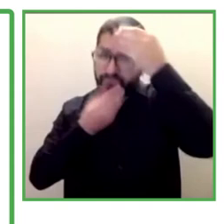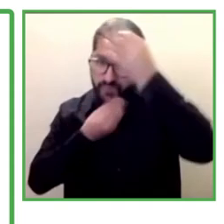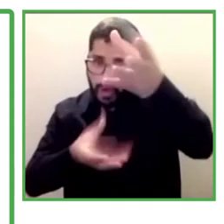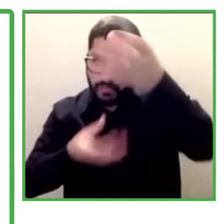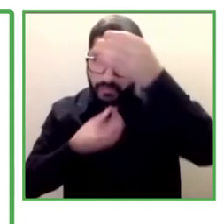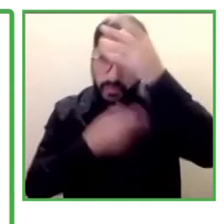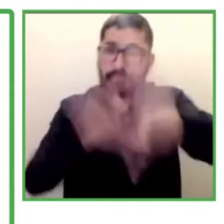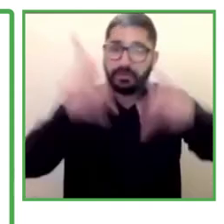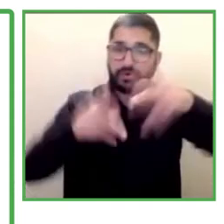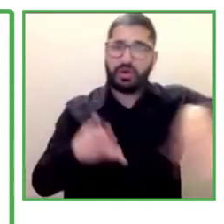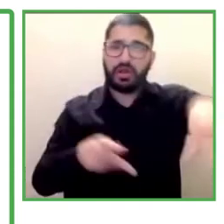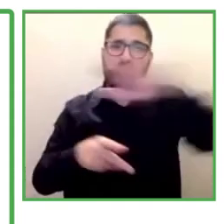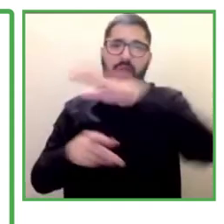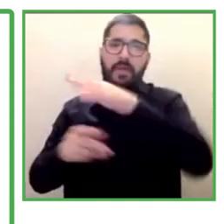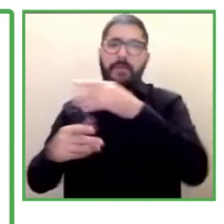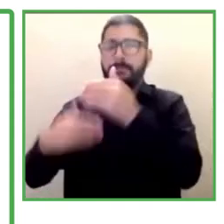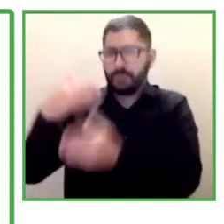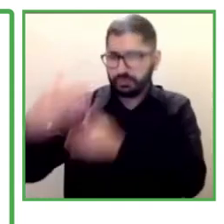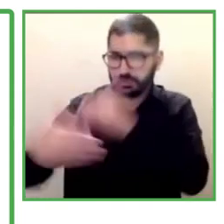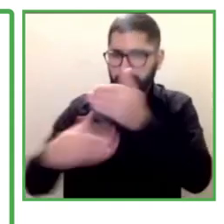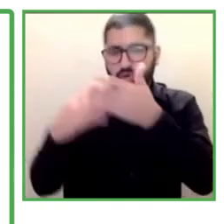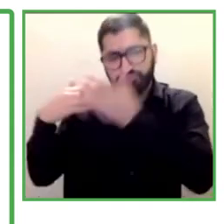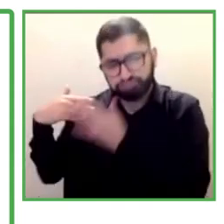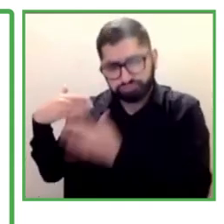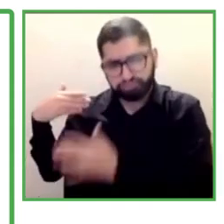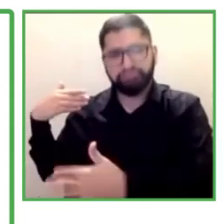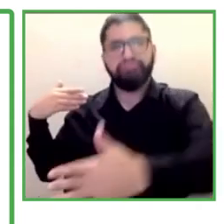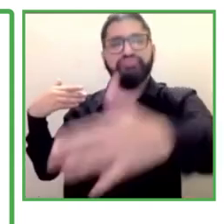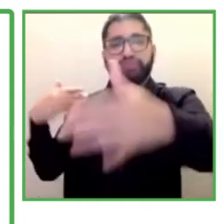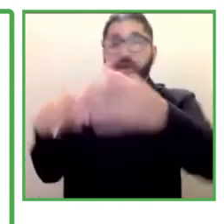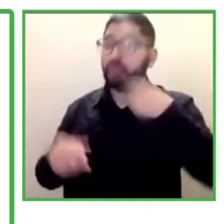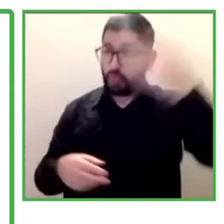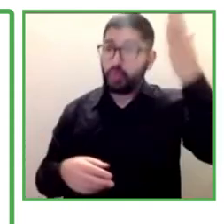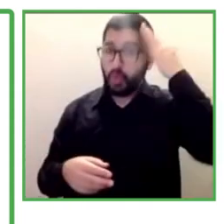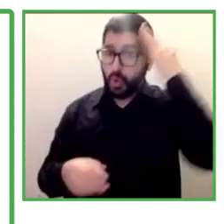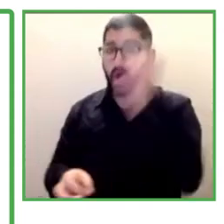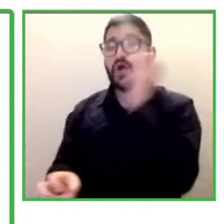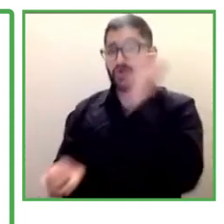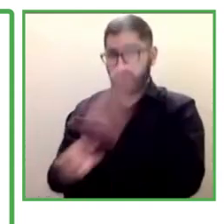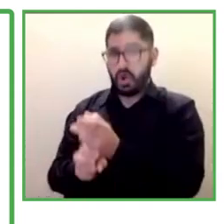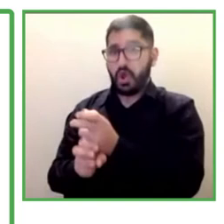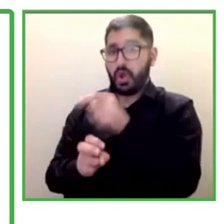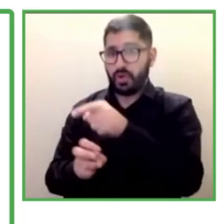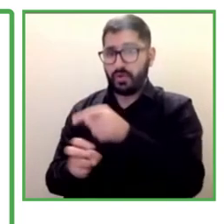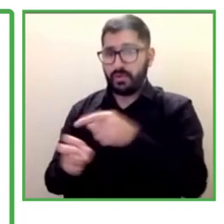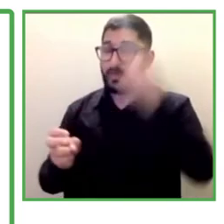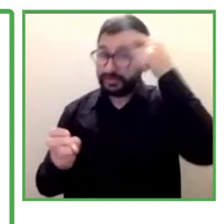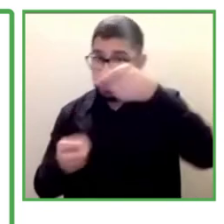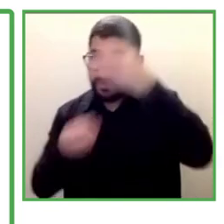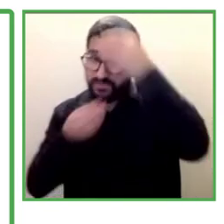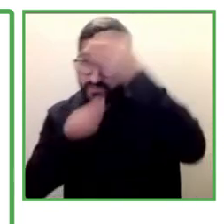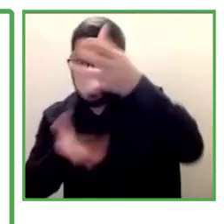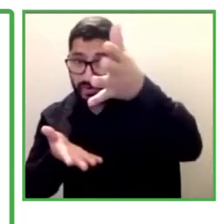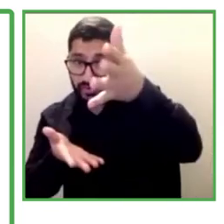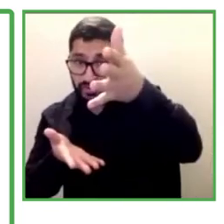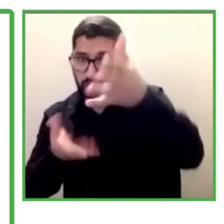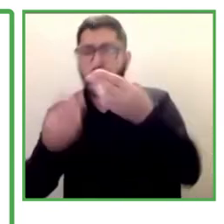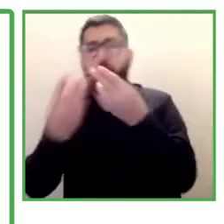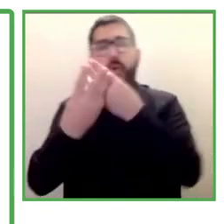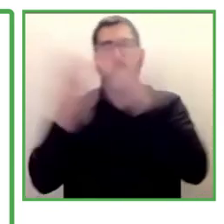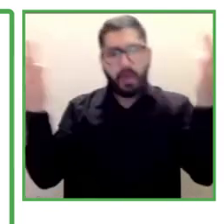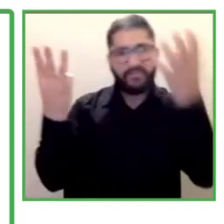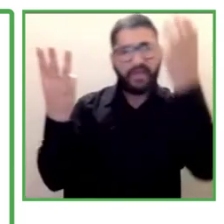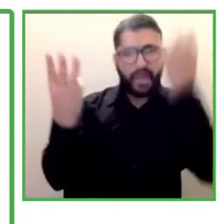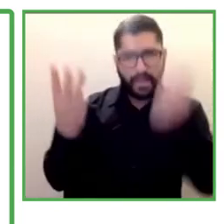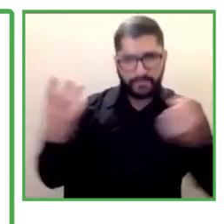process because they are usually long and complex processes. So we provide information through our websites and